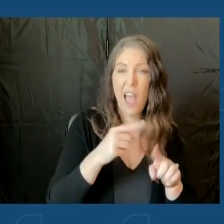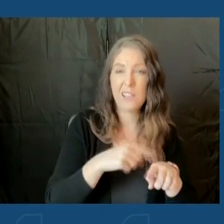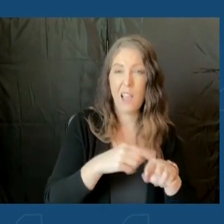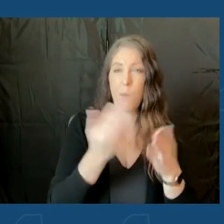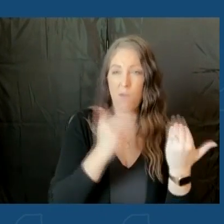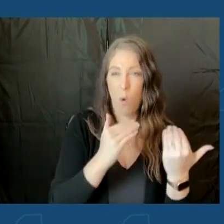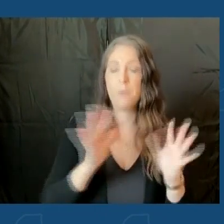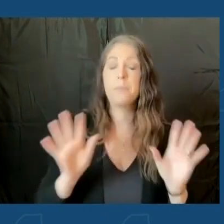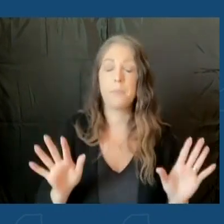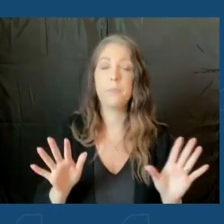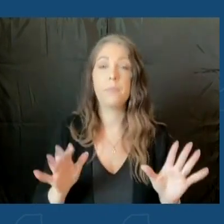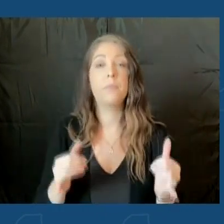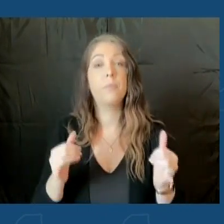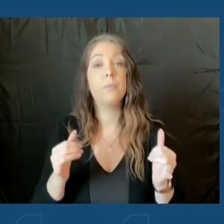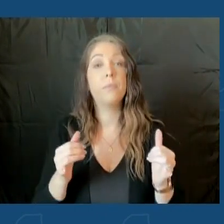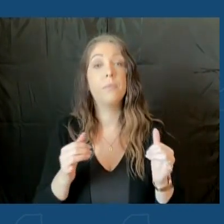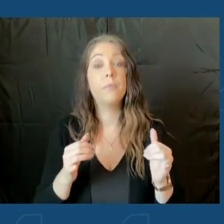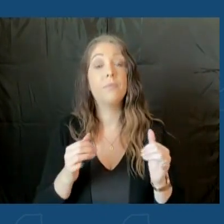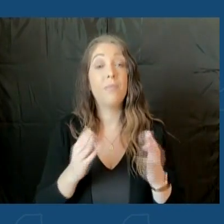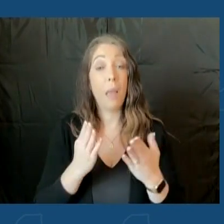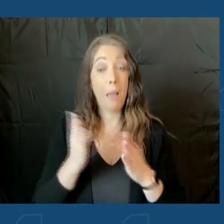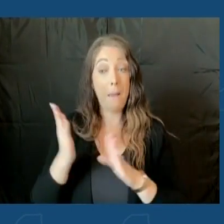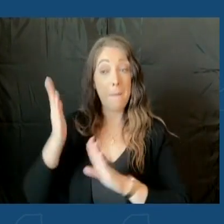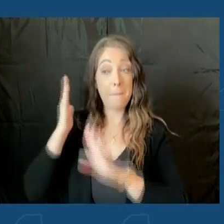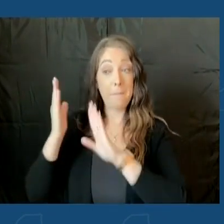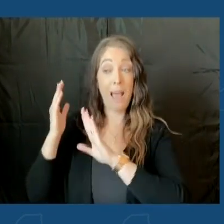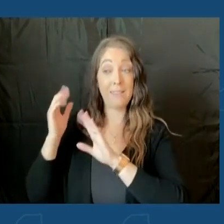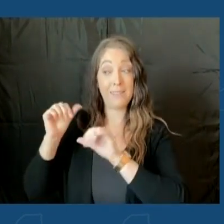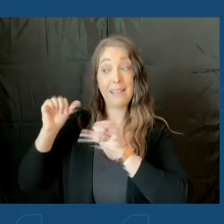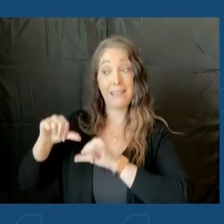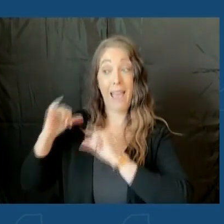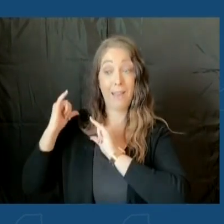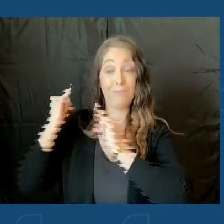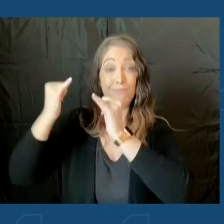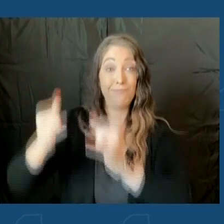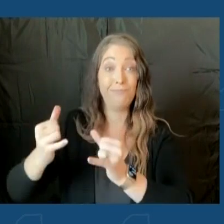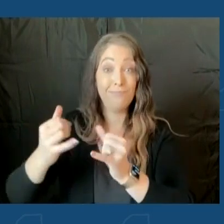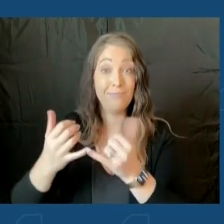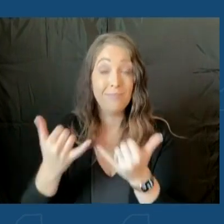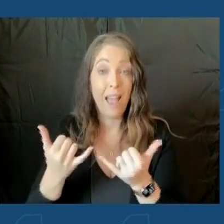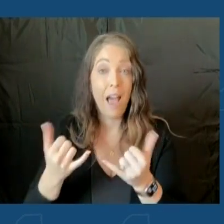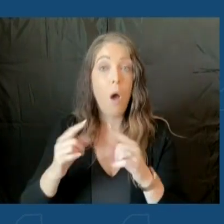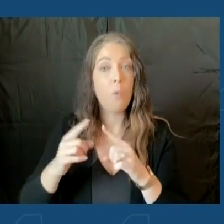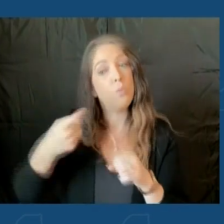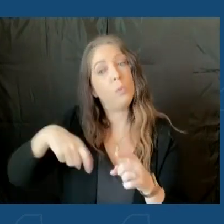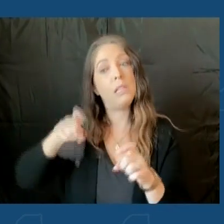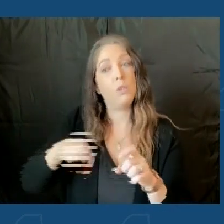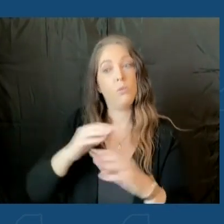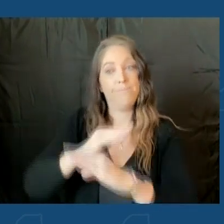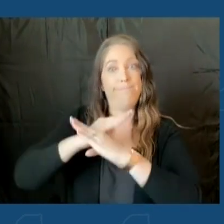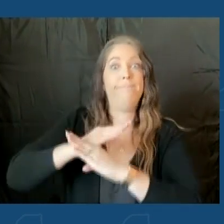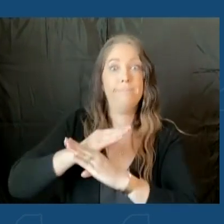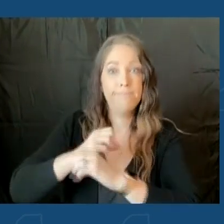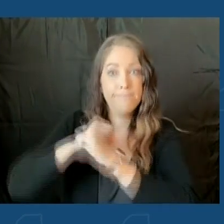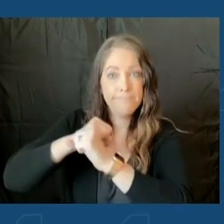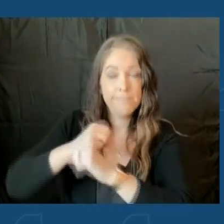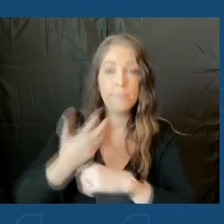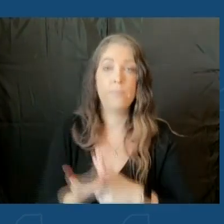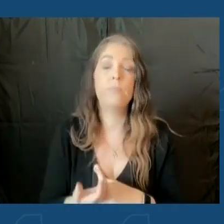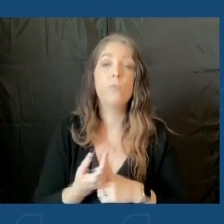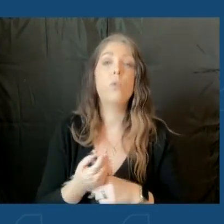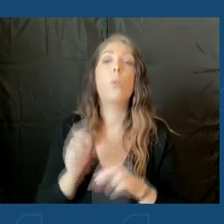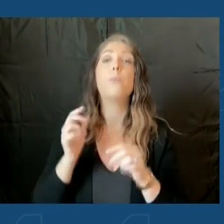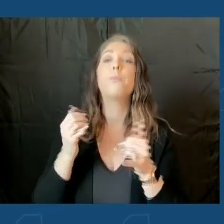past, and the past can become the present if we don't take the steps necessary now. Again, look at the July